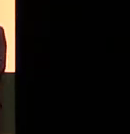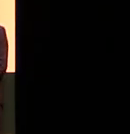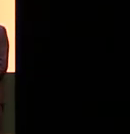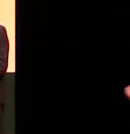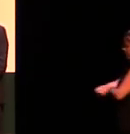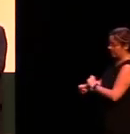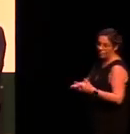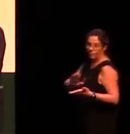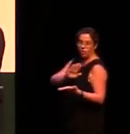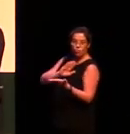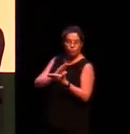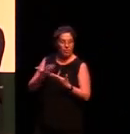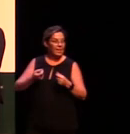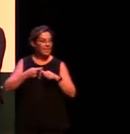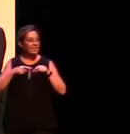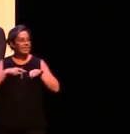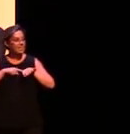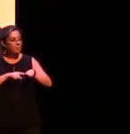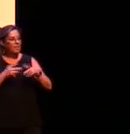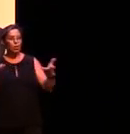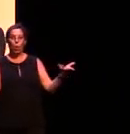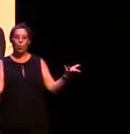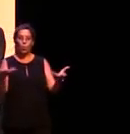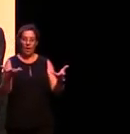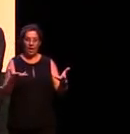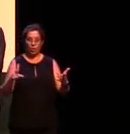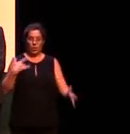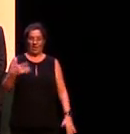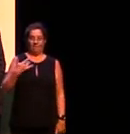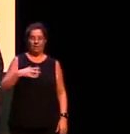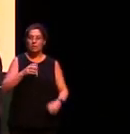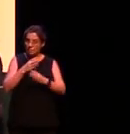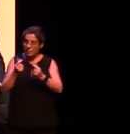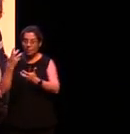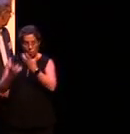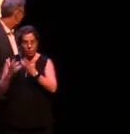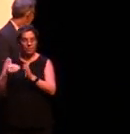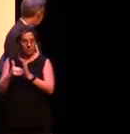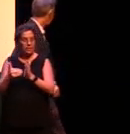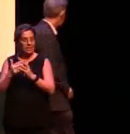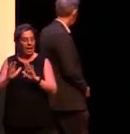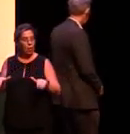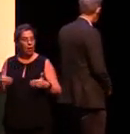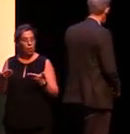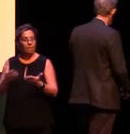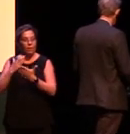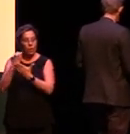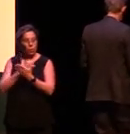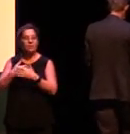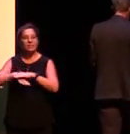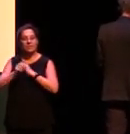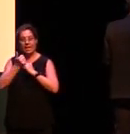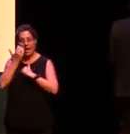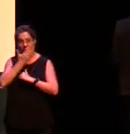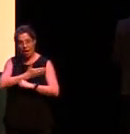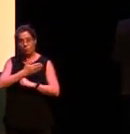are some uh universities that are beginning to offer some courses in Aboriginal languages um